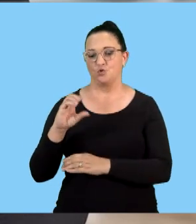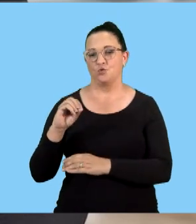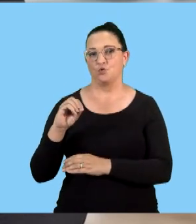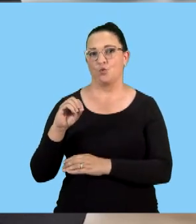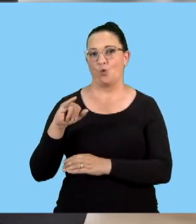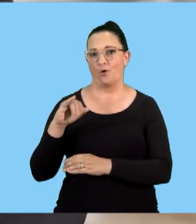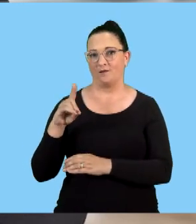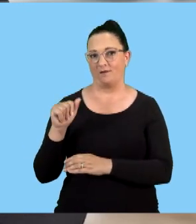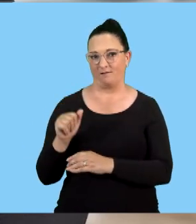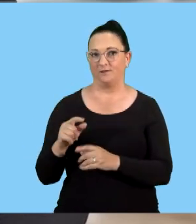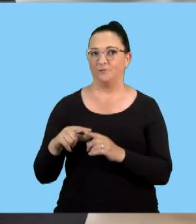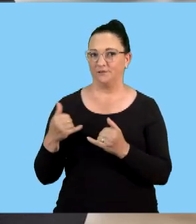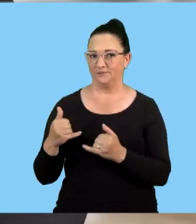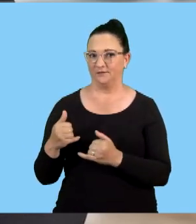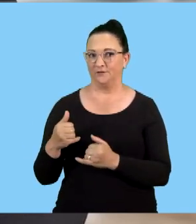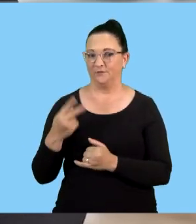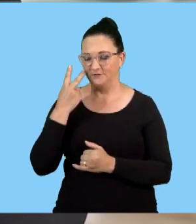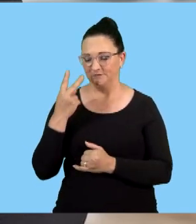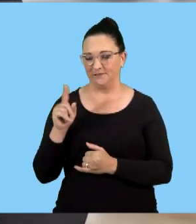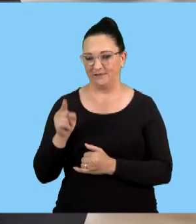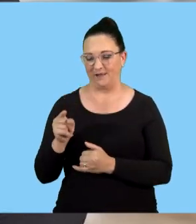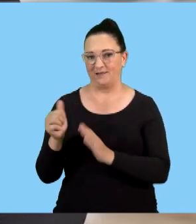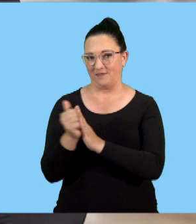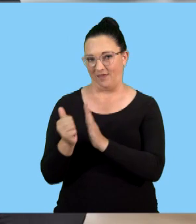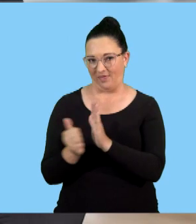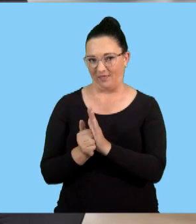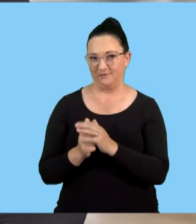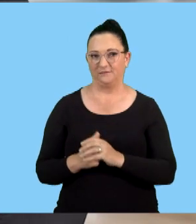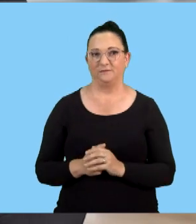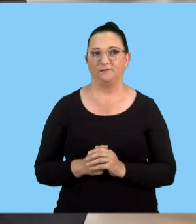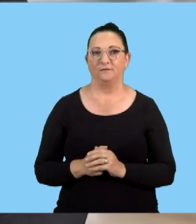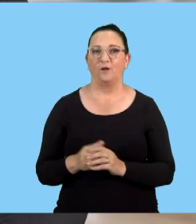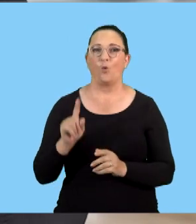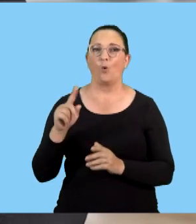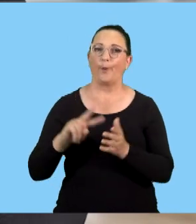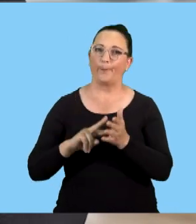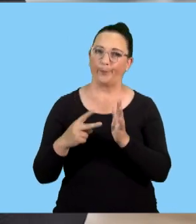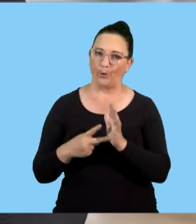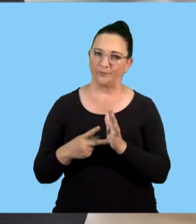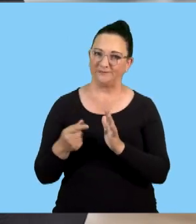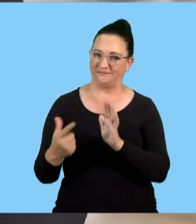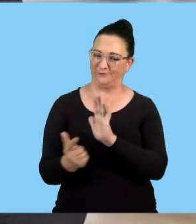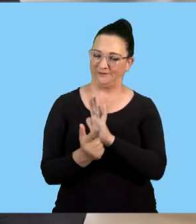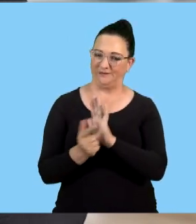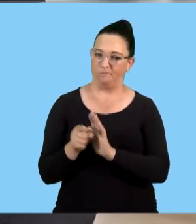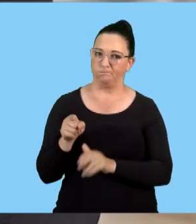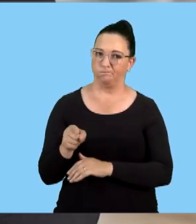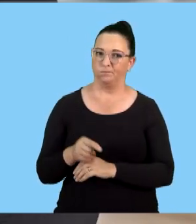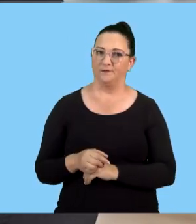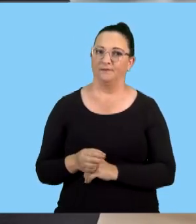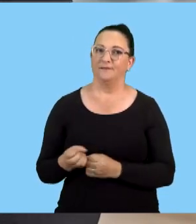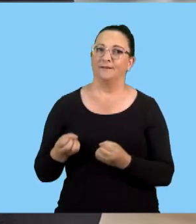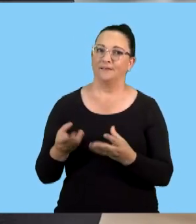Compensation of Occupational Injuries and Diseases Act. So what is the purpose of this legislation?